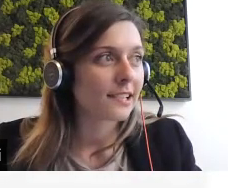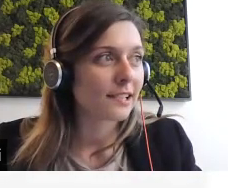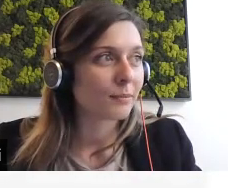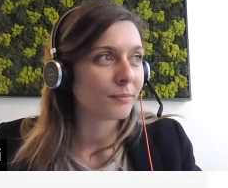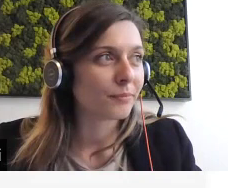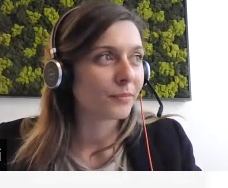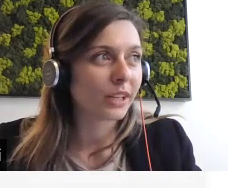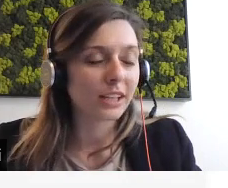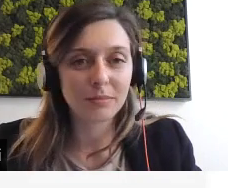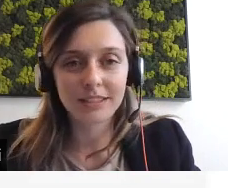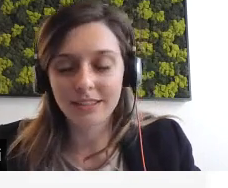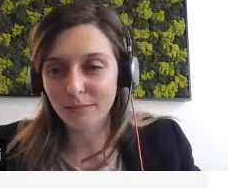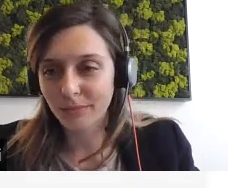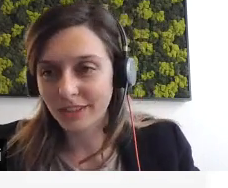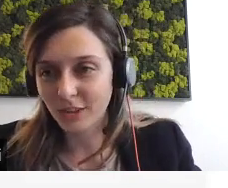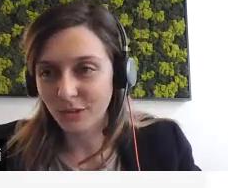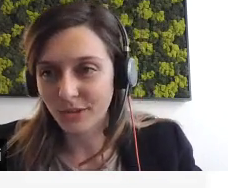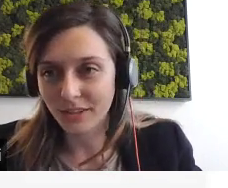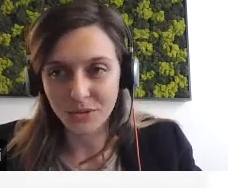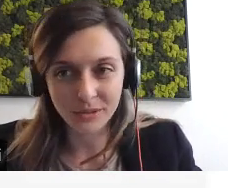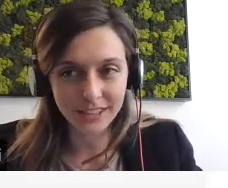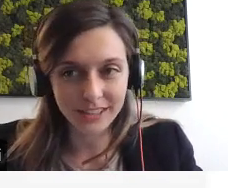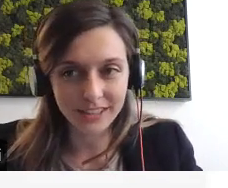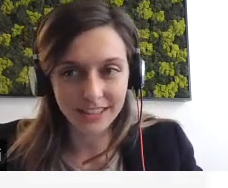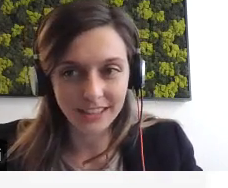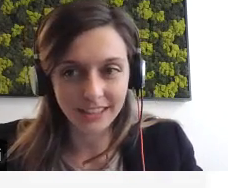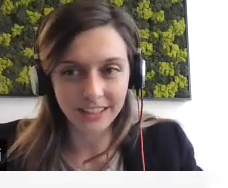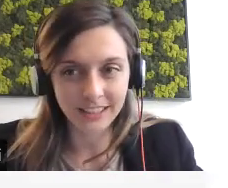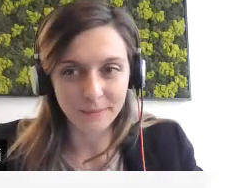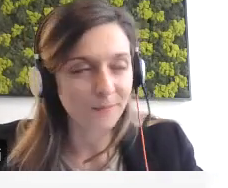Okay, please submit all your answers.